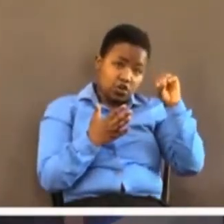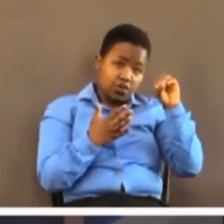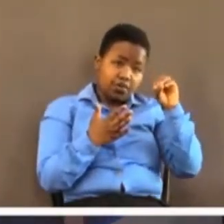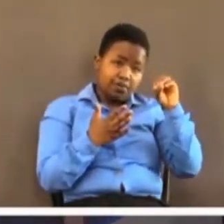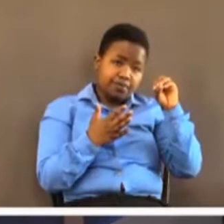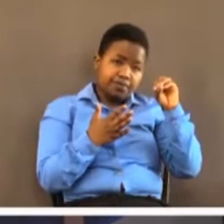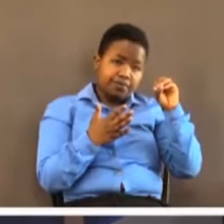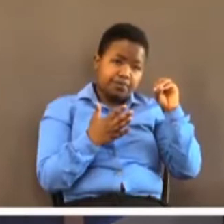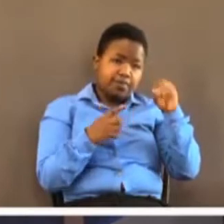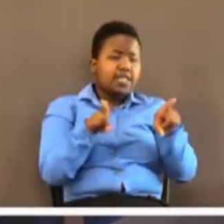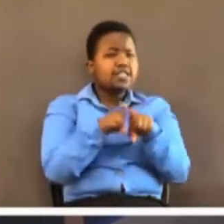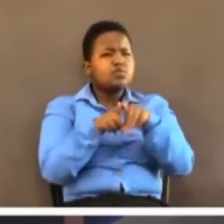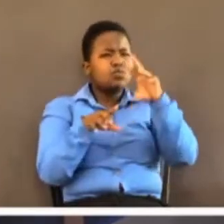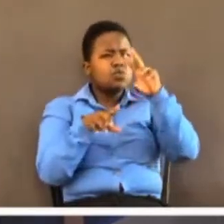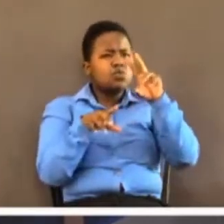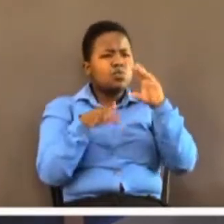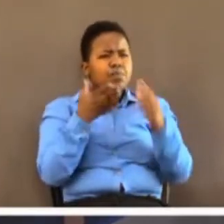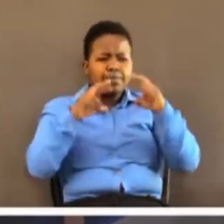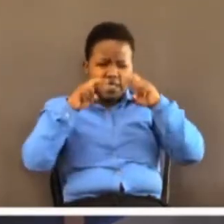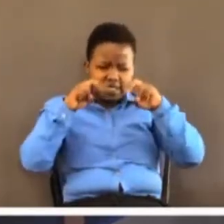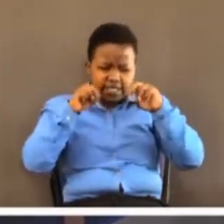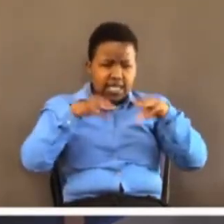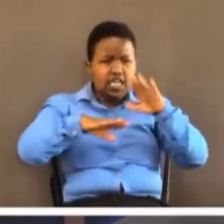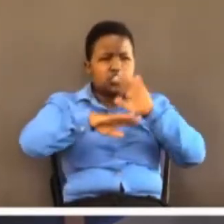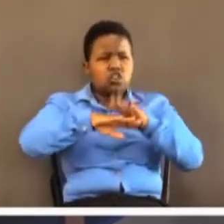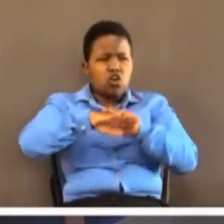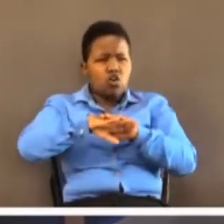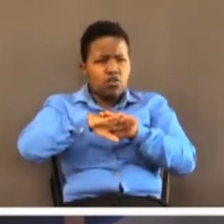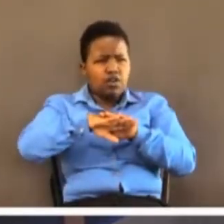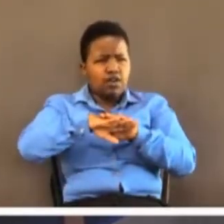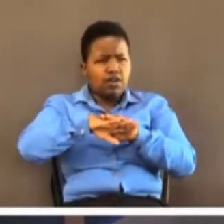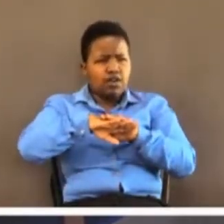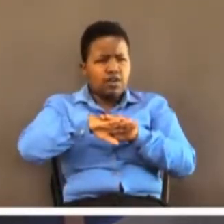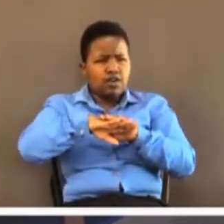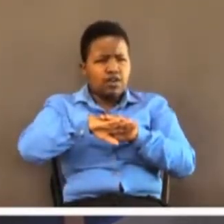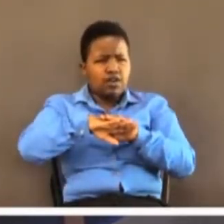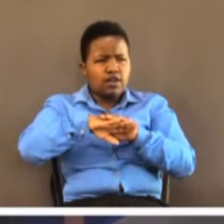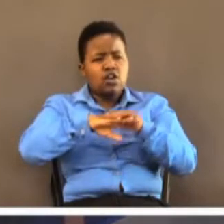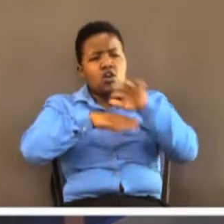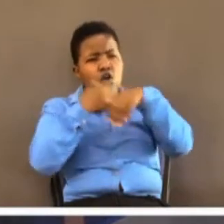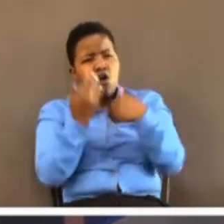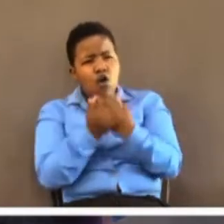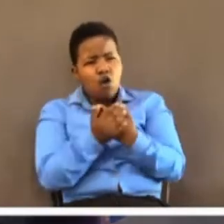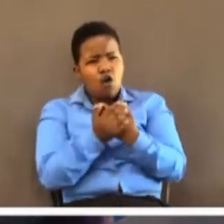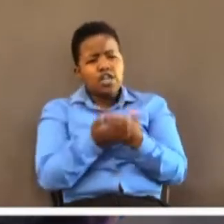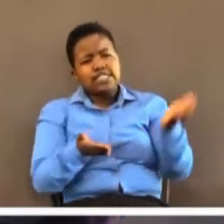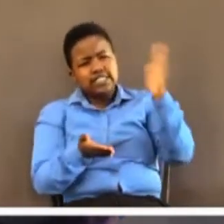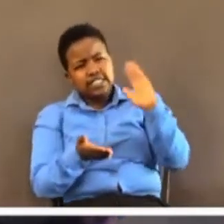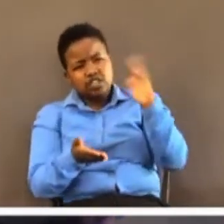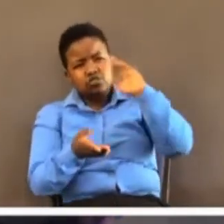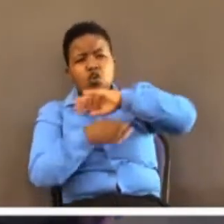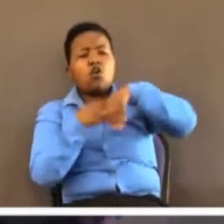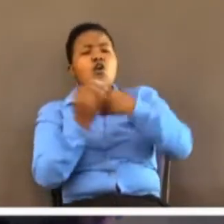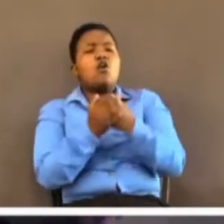and you pick on reset to factory settings. And when you do that,